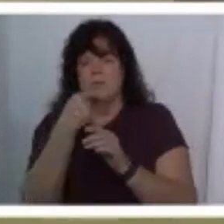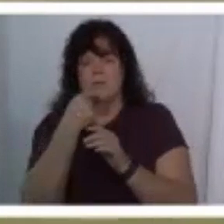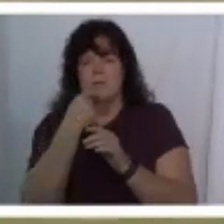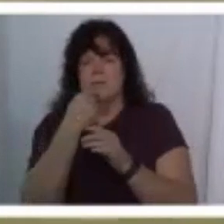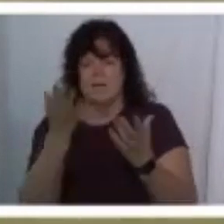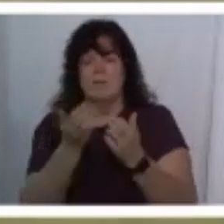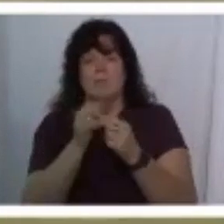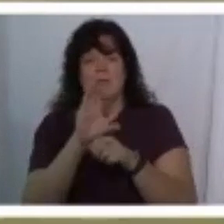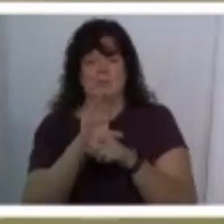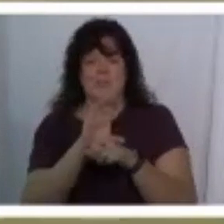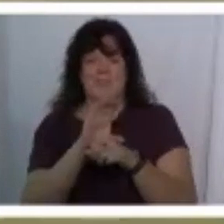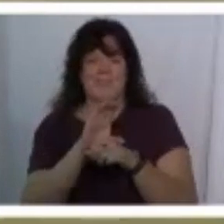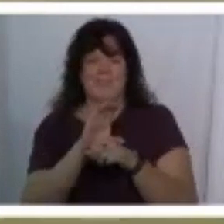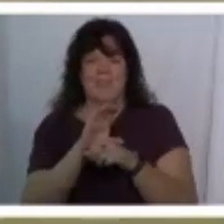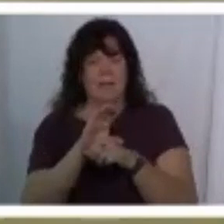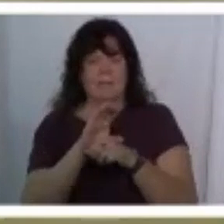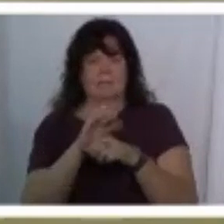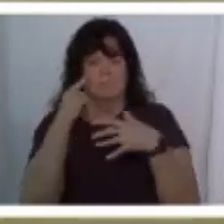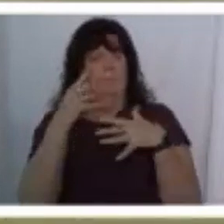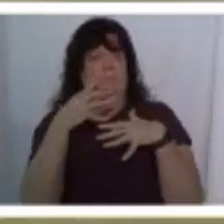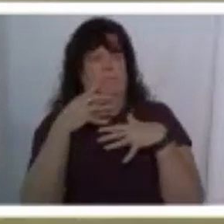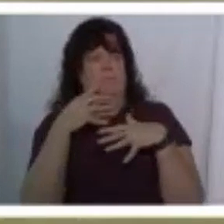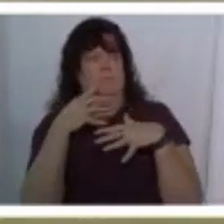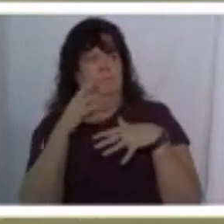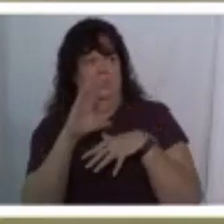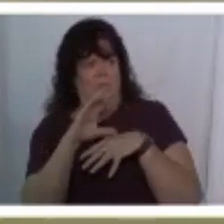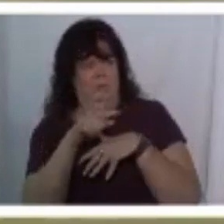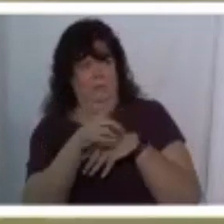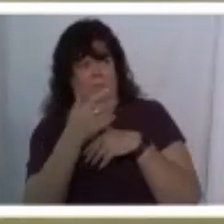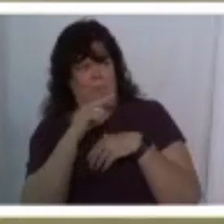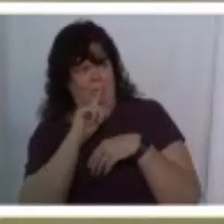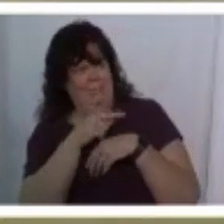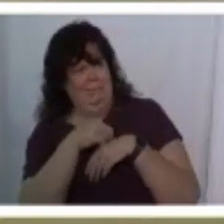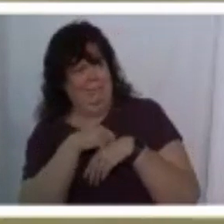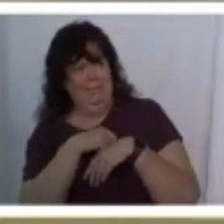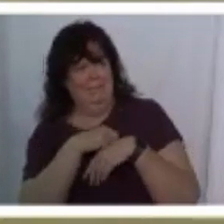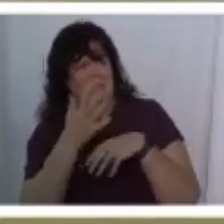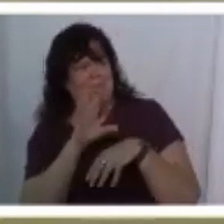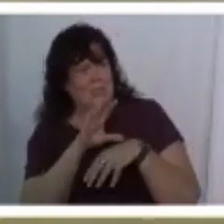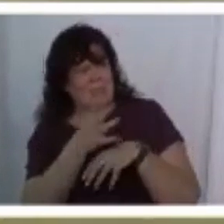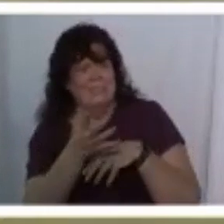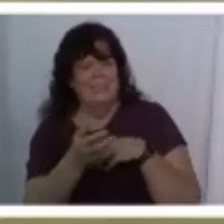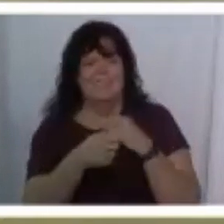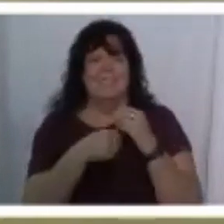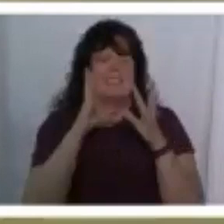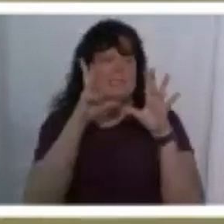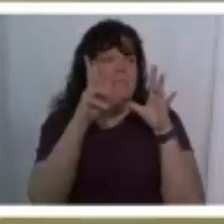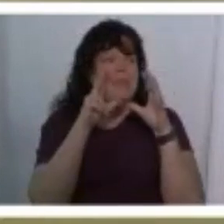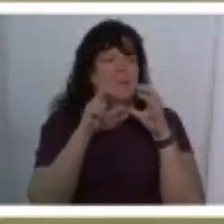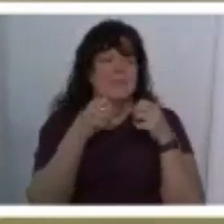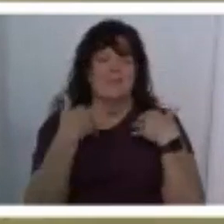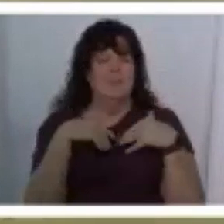saying i'm here with my church and they were shocked literally every time really what's her i'm like it's amazing and i was